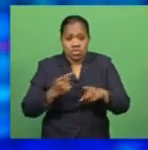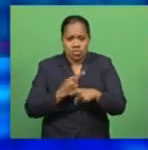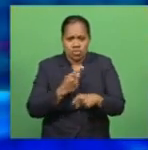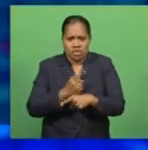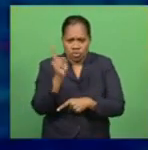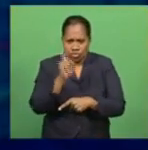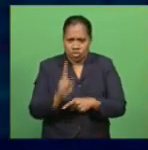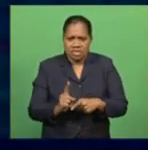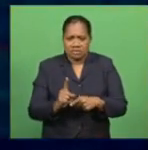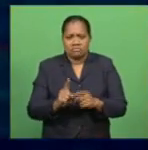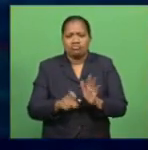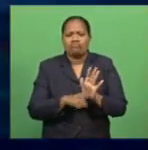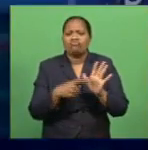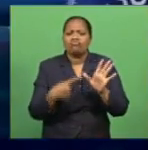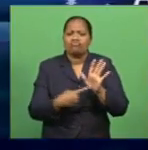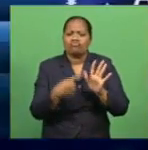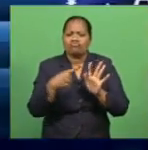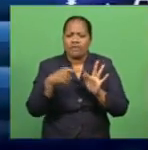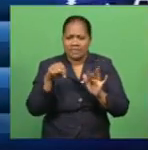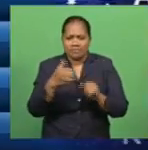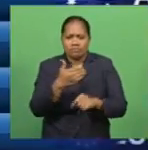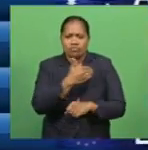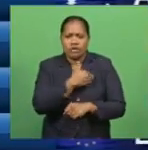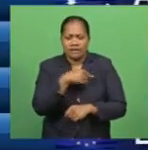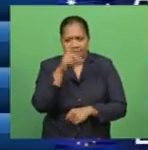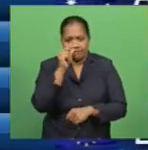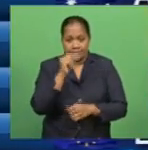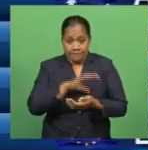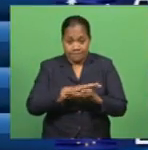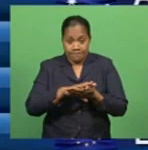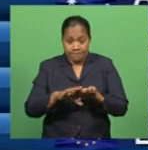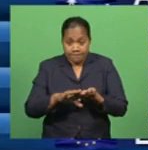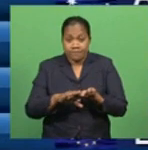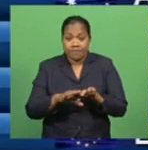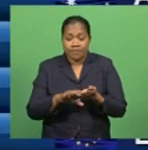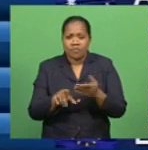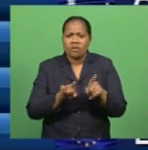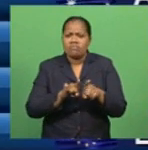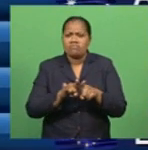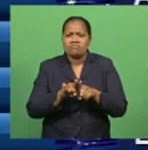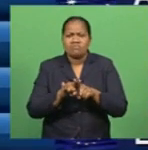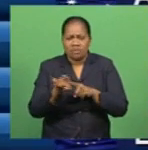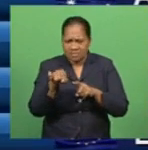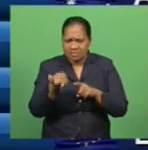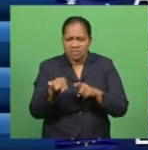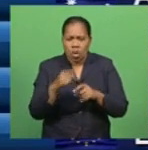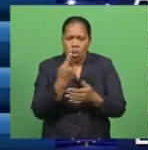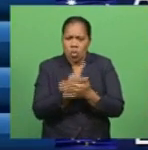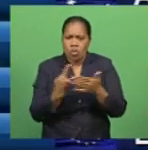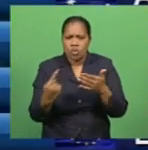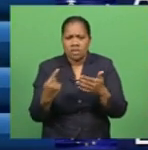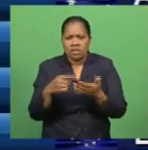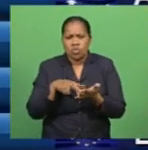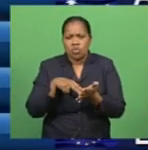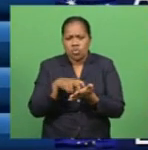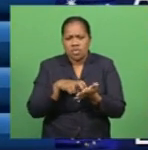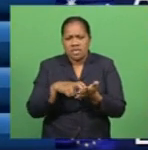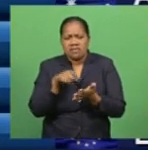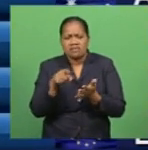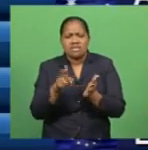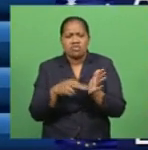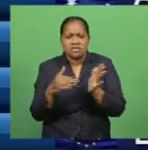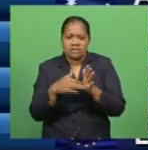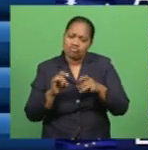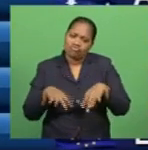exchange rates as set this morning. The Fijian dollar gained against most of the currencies we trade with, only weakening against New Zealand and the